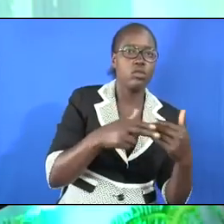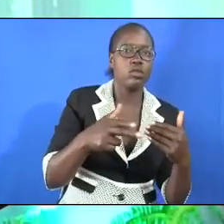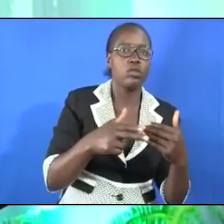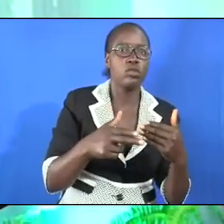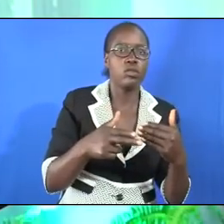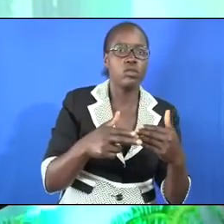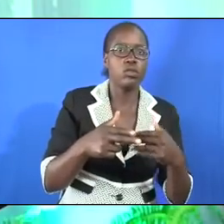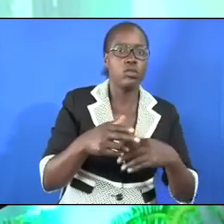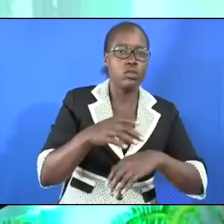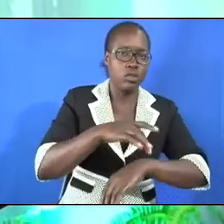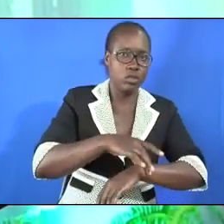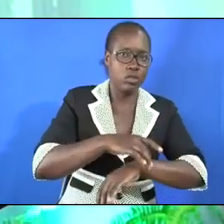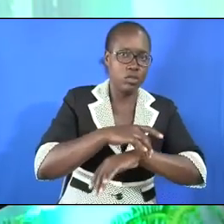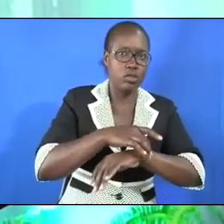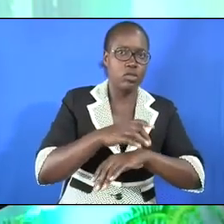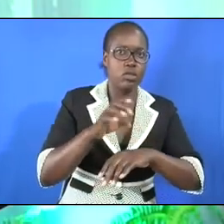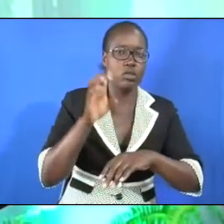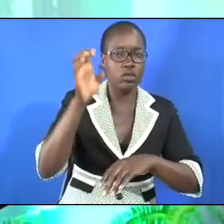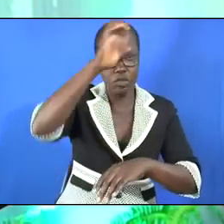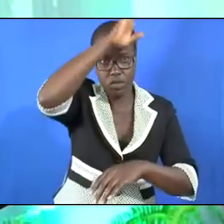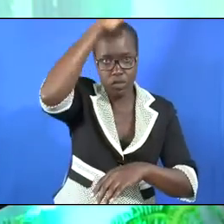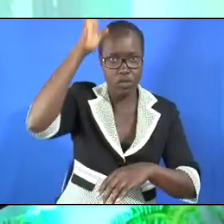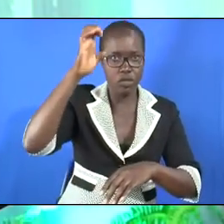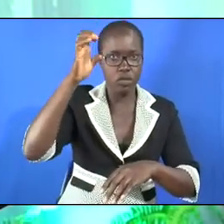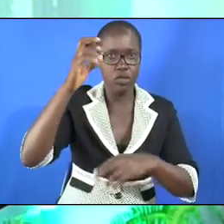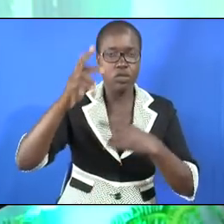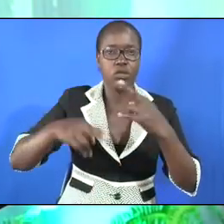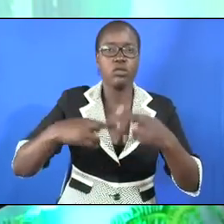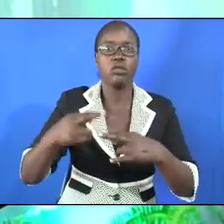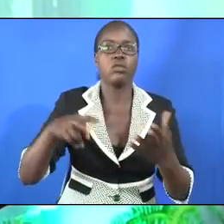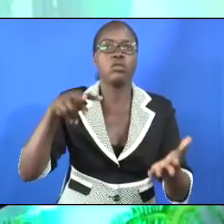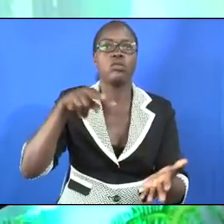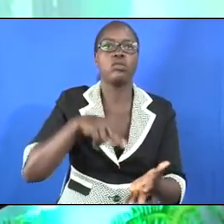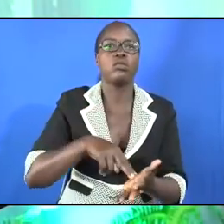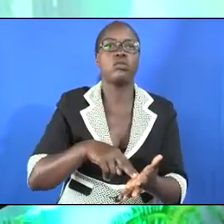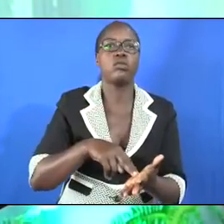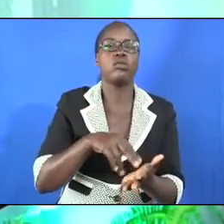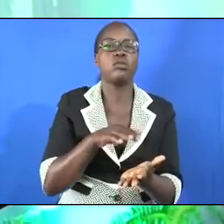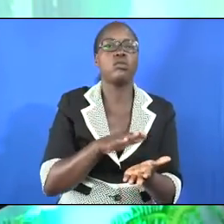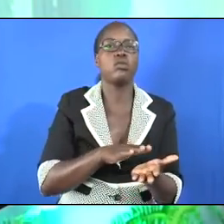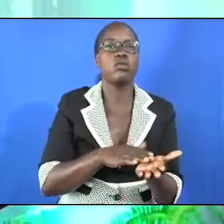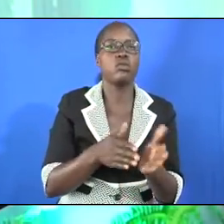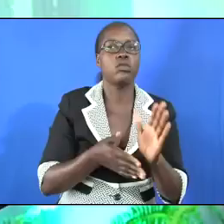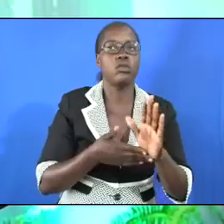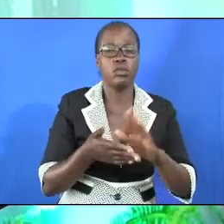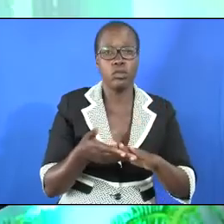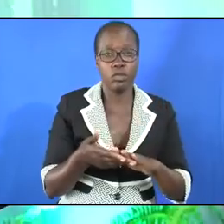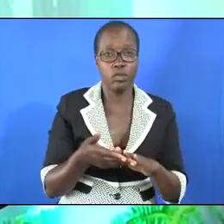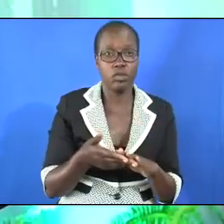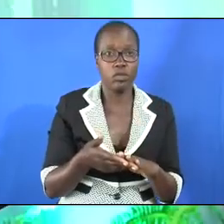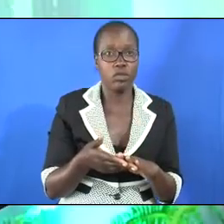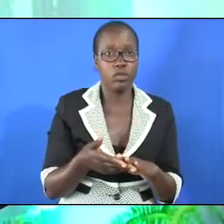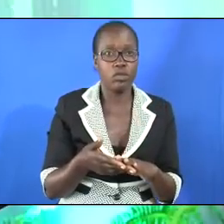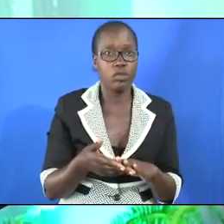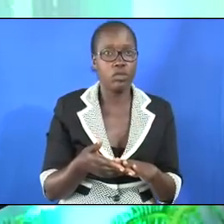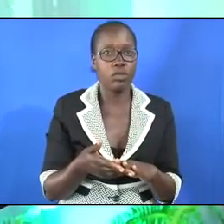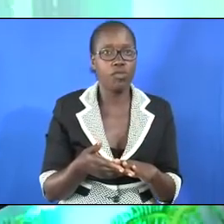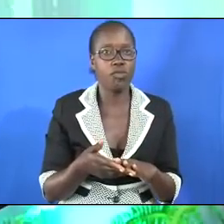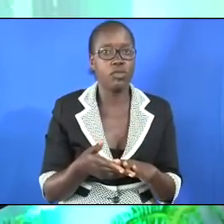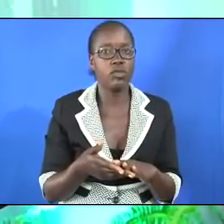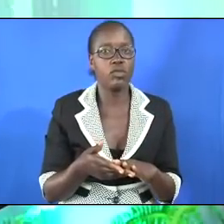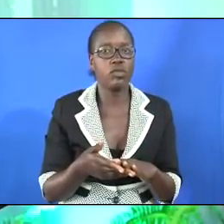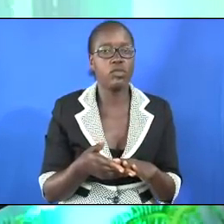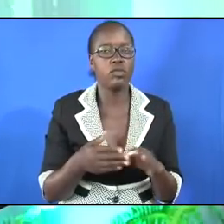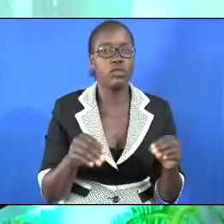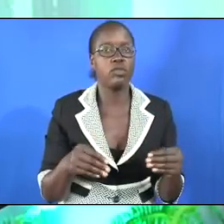the bones of Elisha, he revived and stood on his feet. This text also